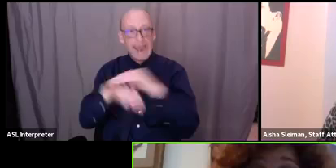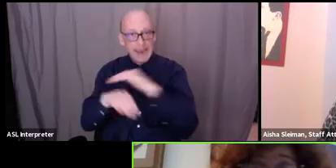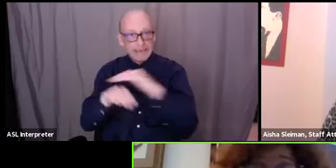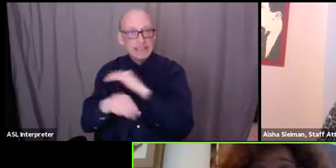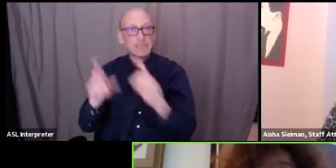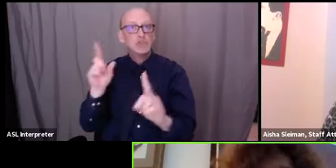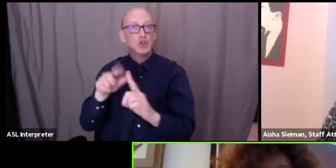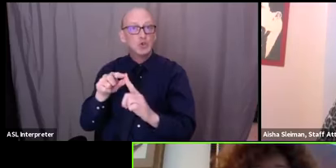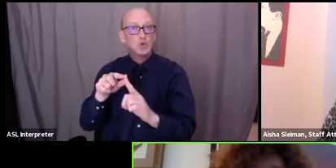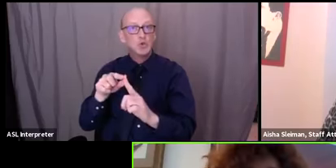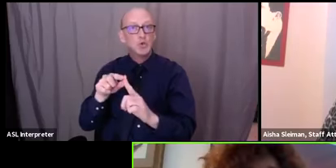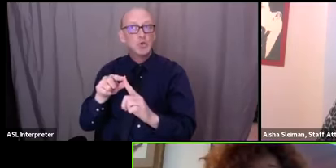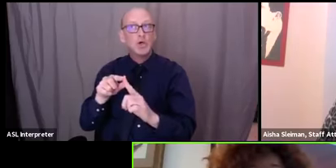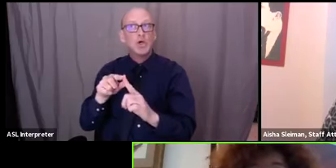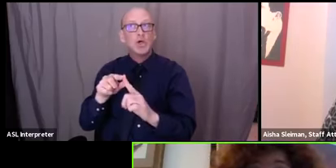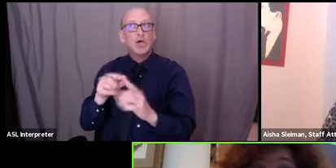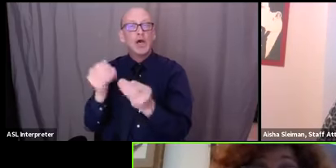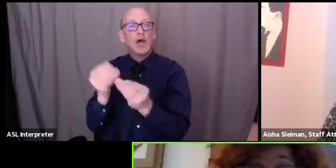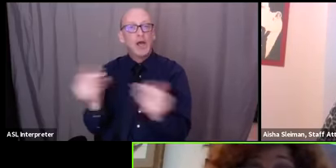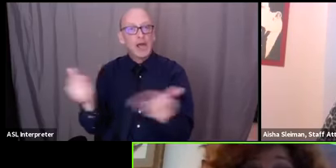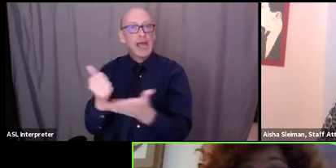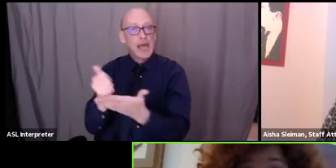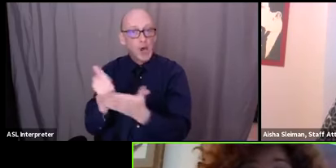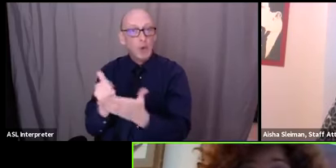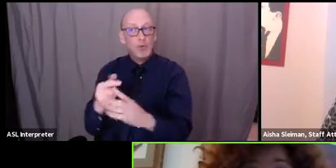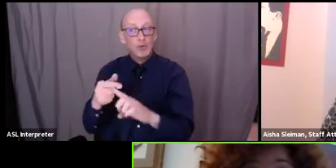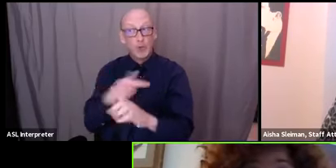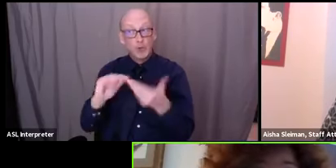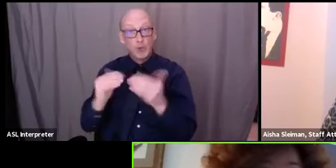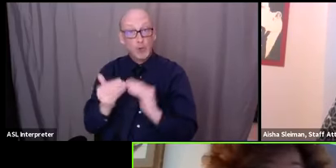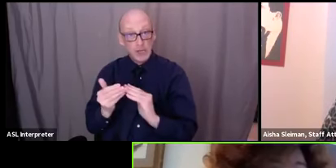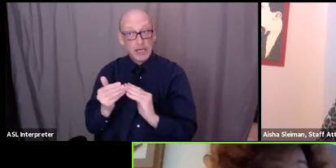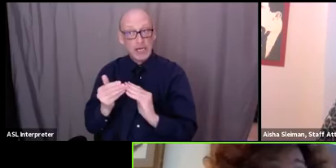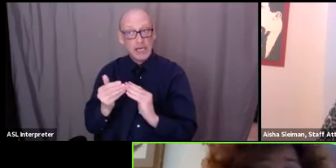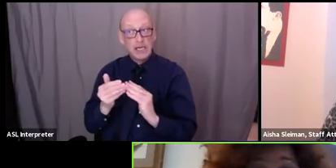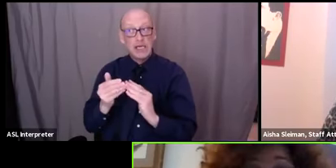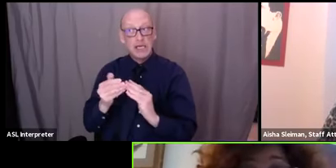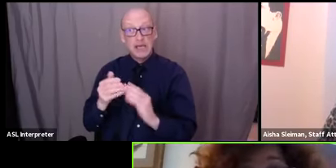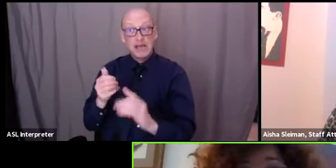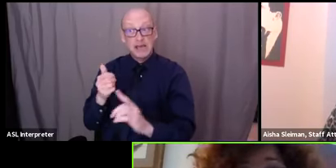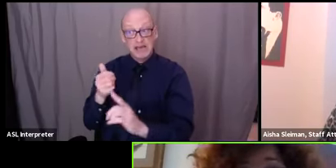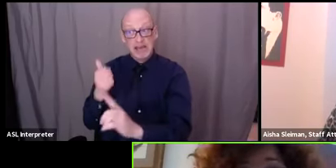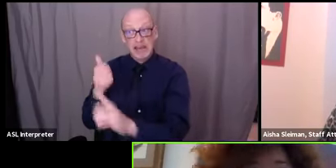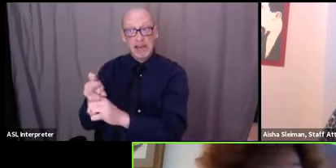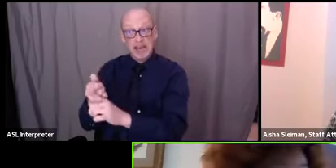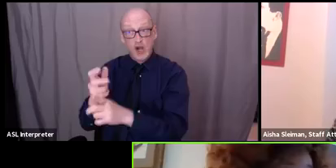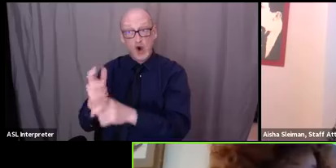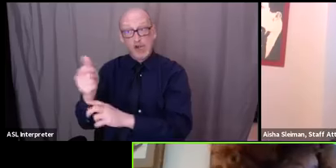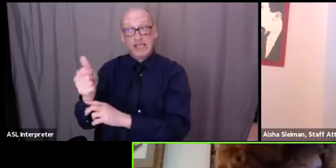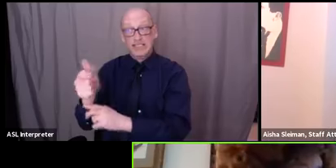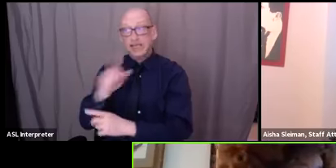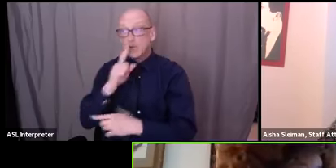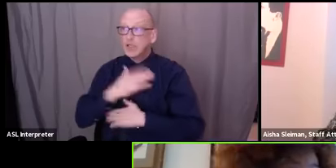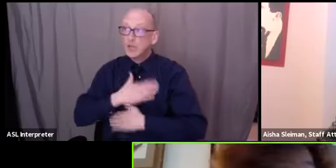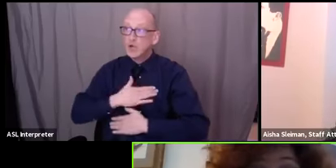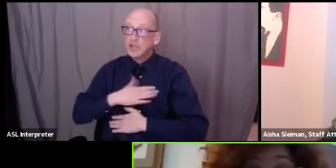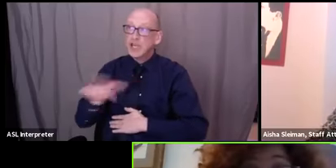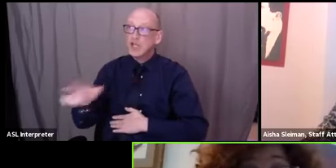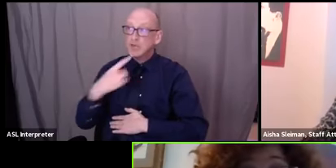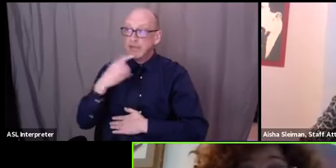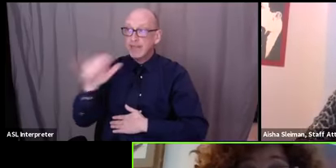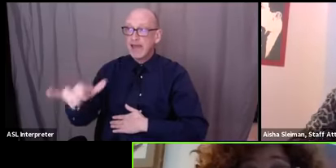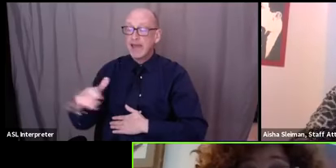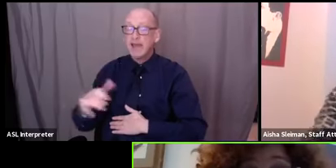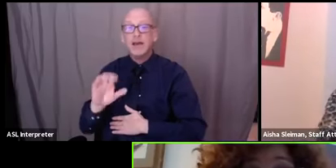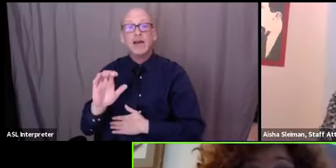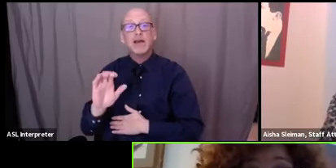to to the remedies by the the communities that are being hit the hardest so i really appreciate your saying that and um